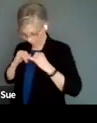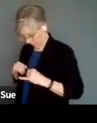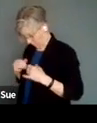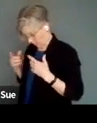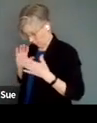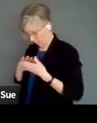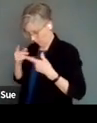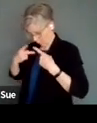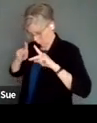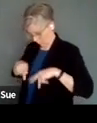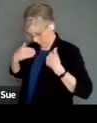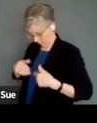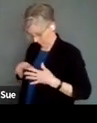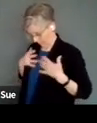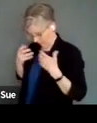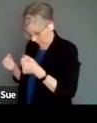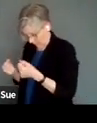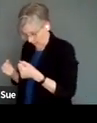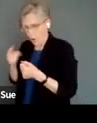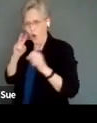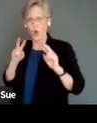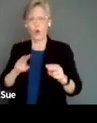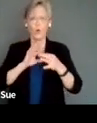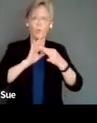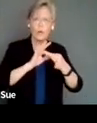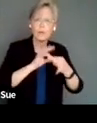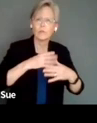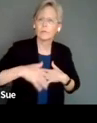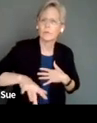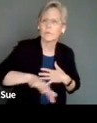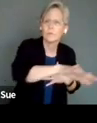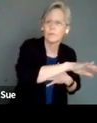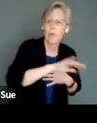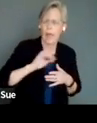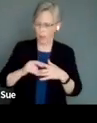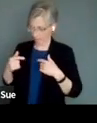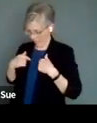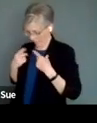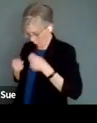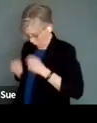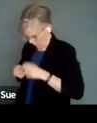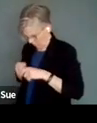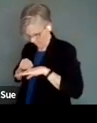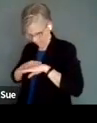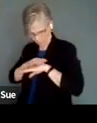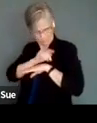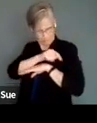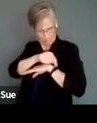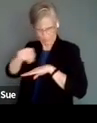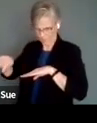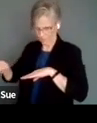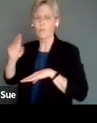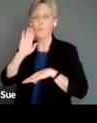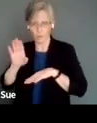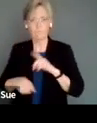of that, I guess, that relationship and how it's going to ebb and flow outward in our interactions with others and with